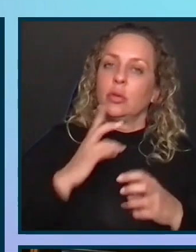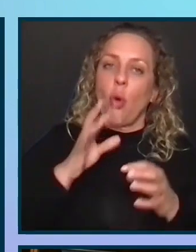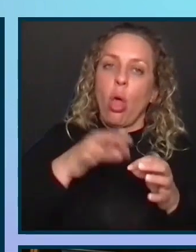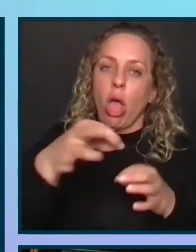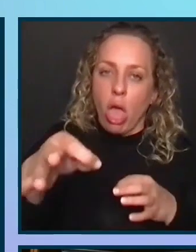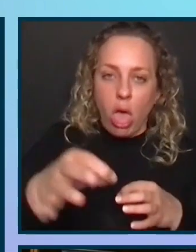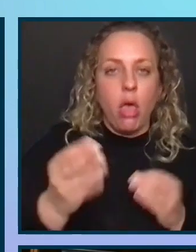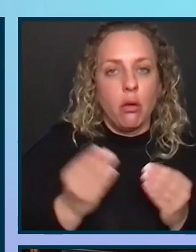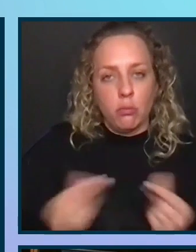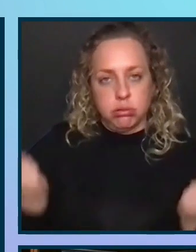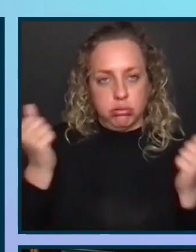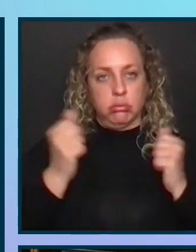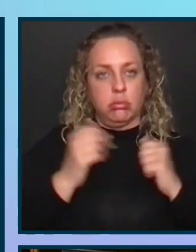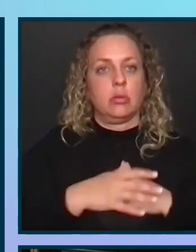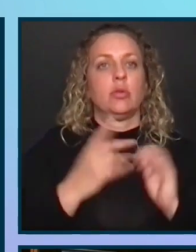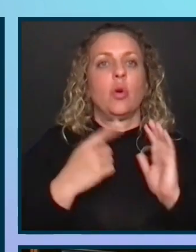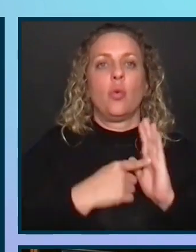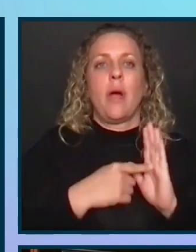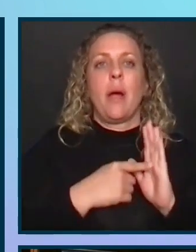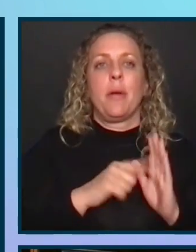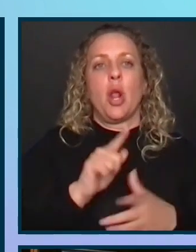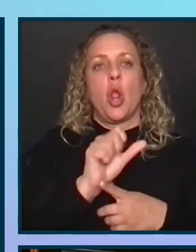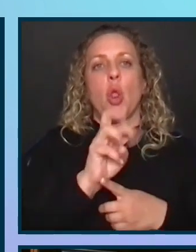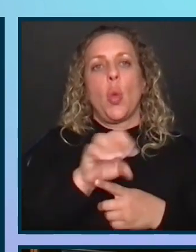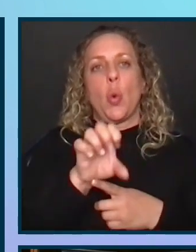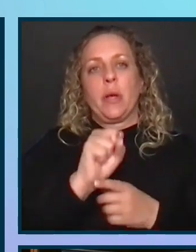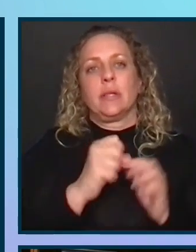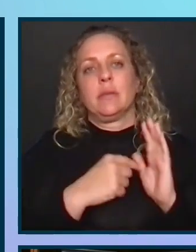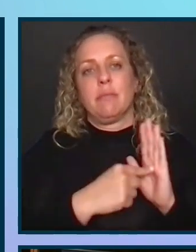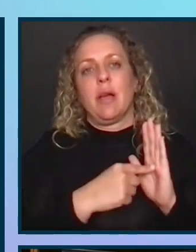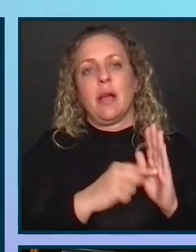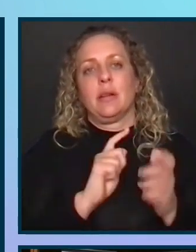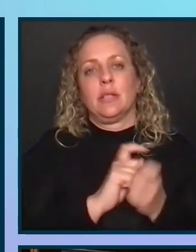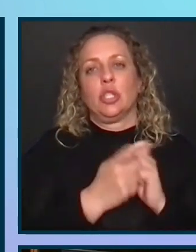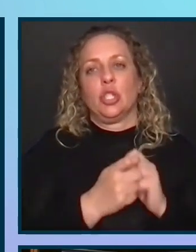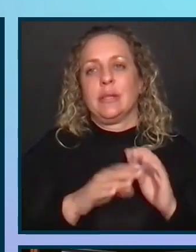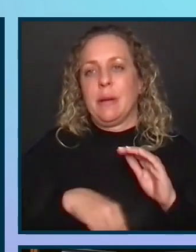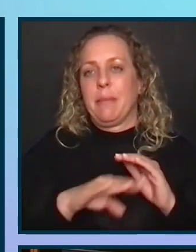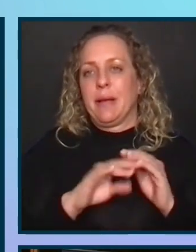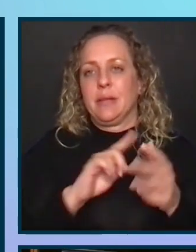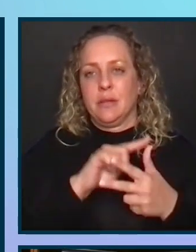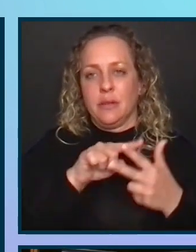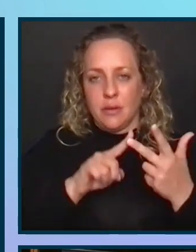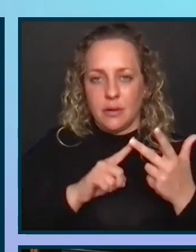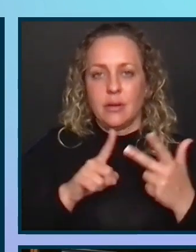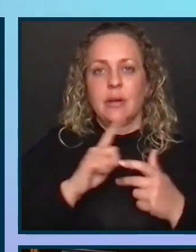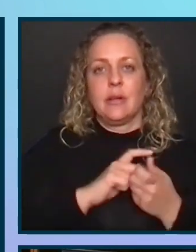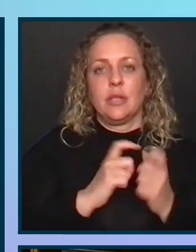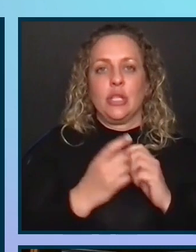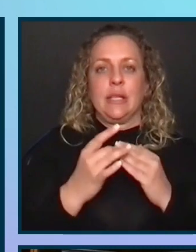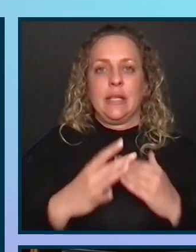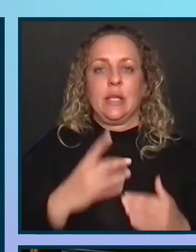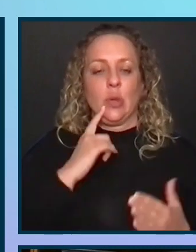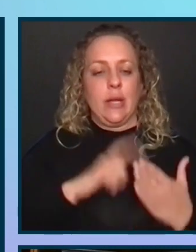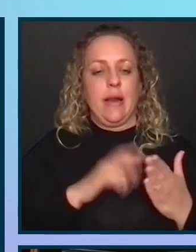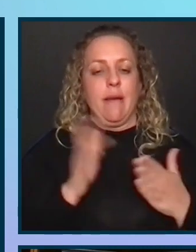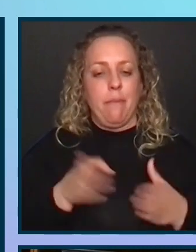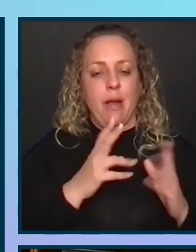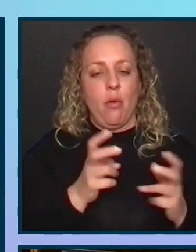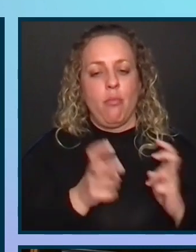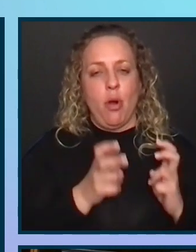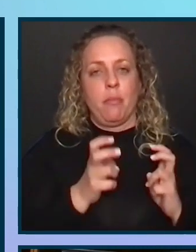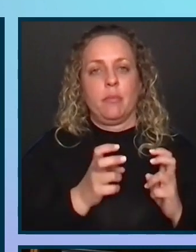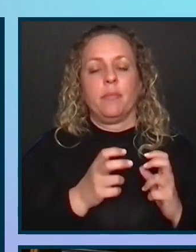Wrapping up Lewin's model, it looks at change in basic terms. It encourages change leaders to identify patterns or problems.